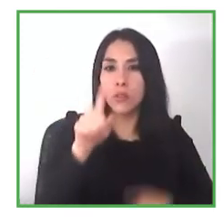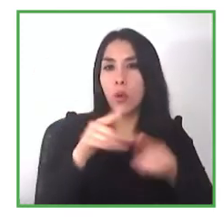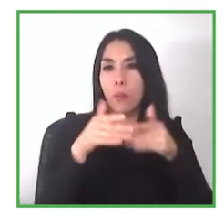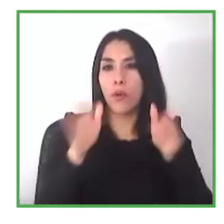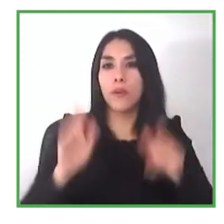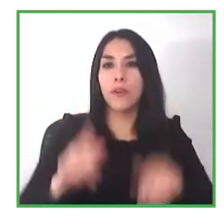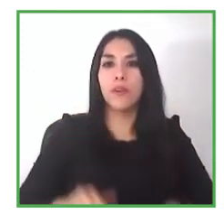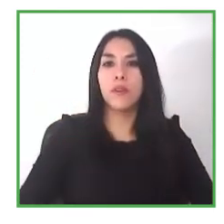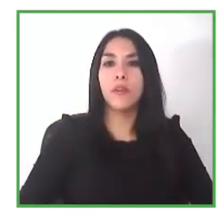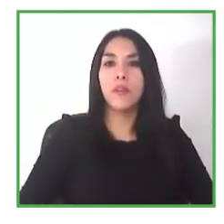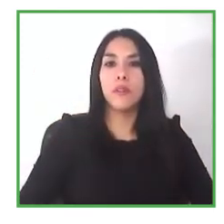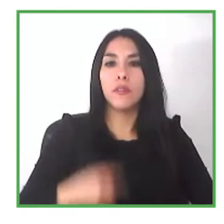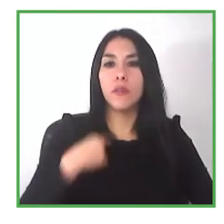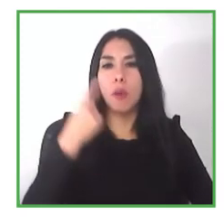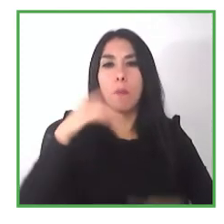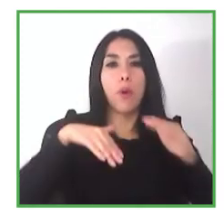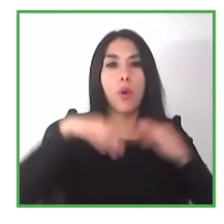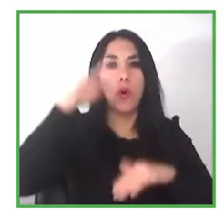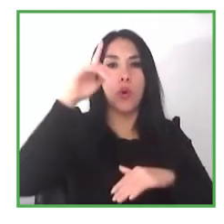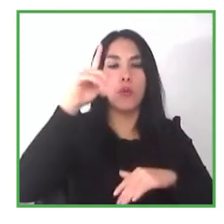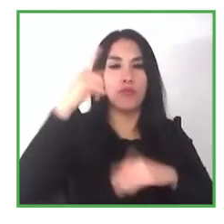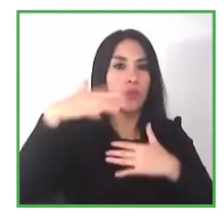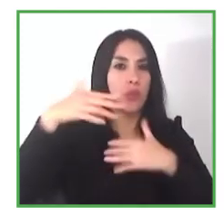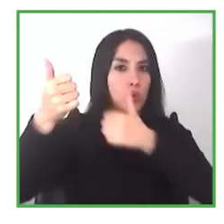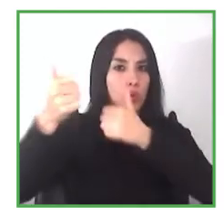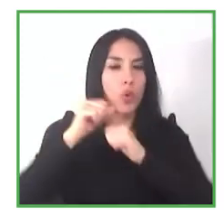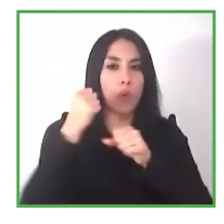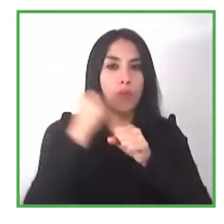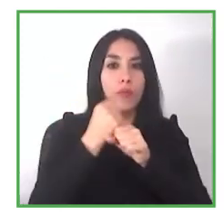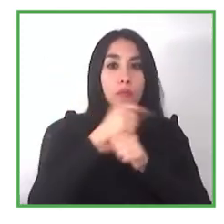have been the biggest challenges